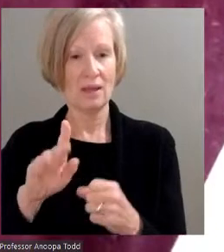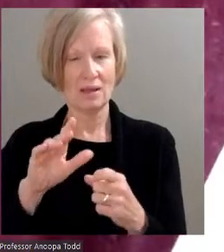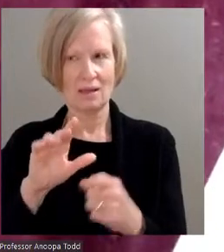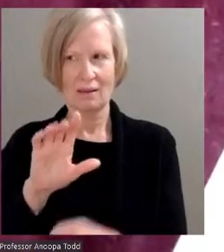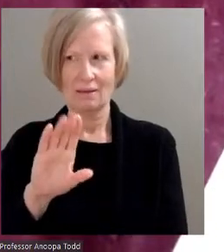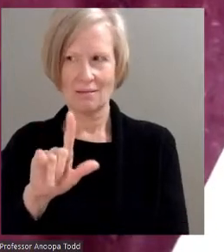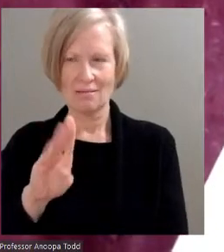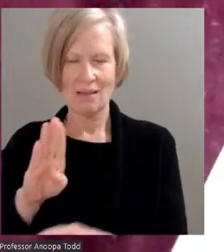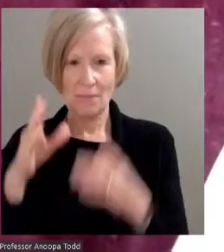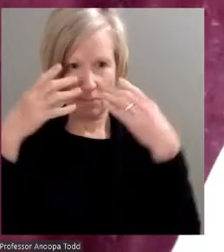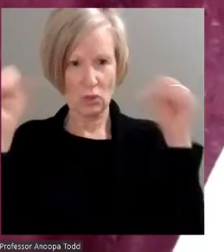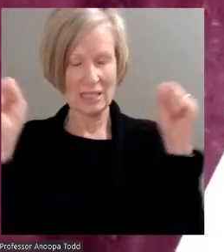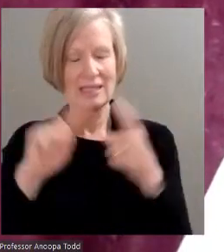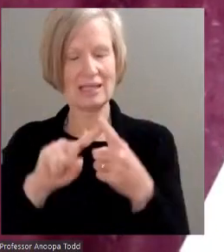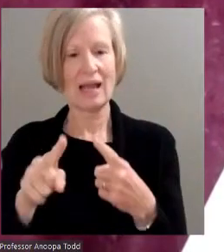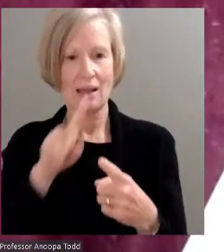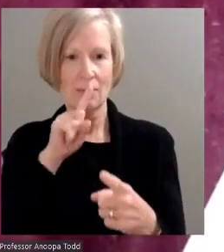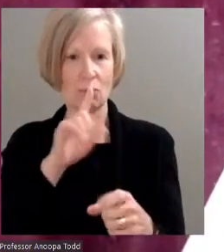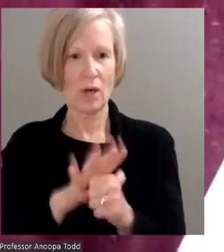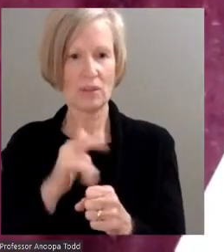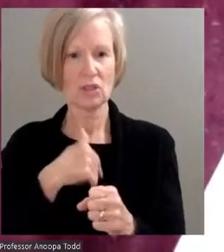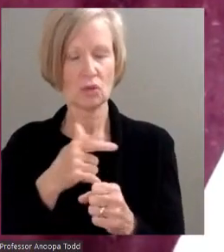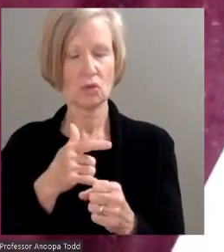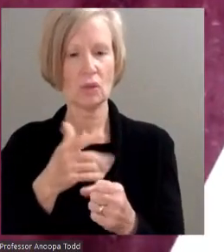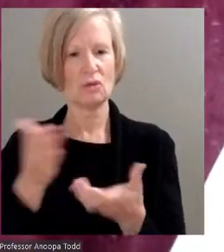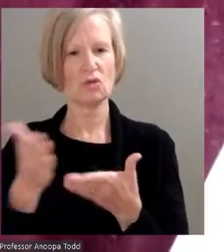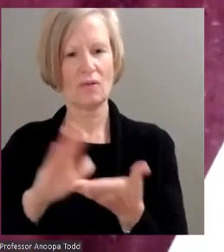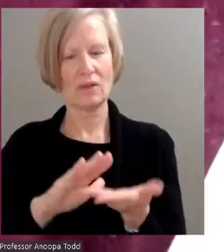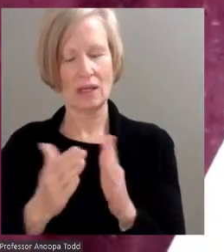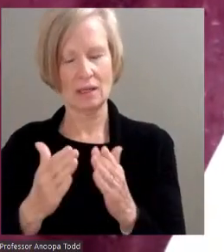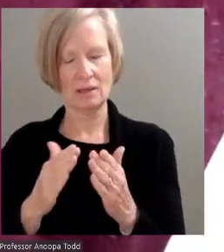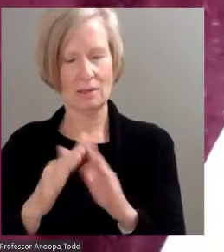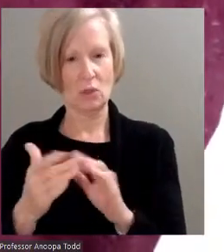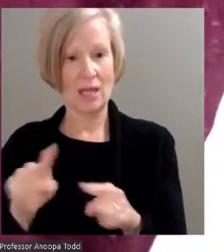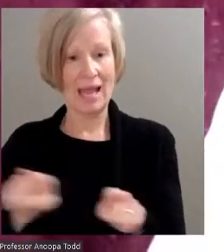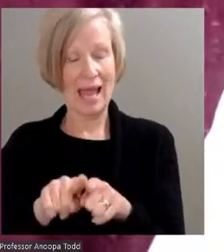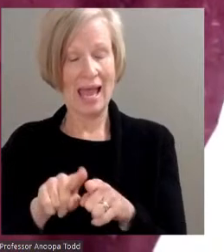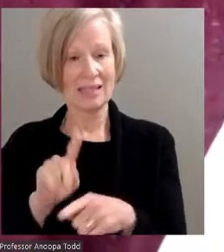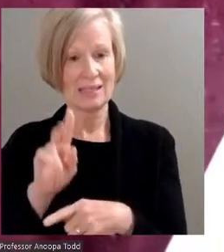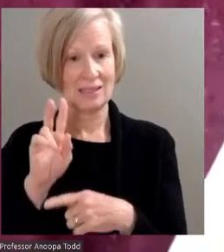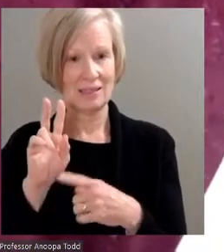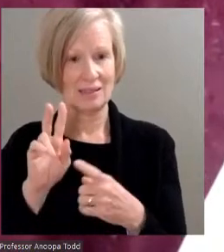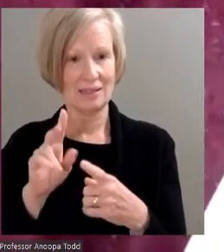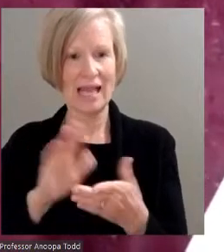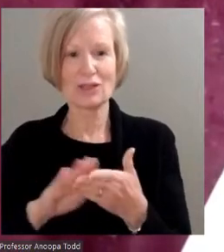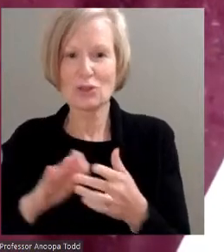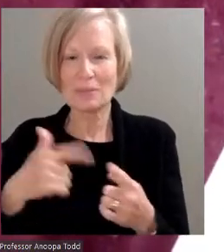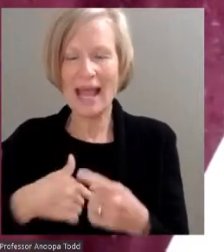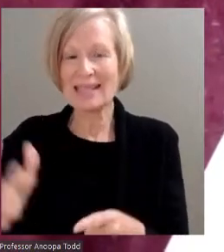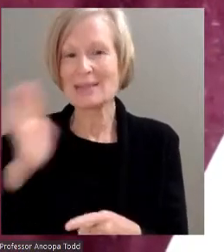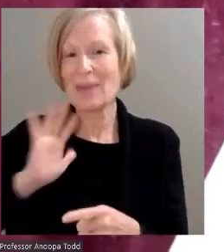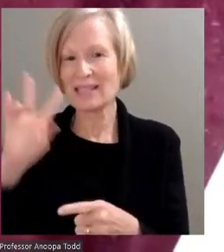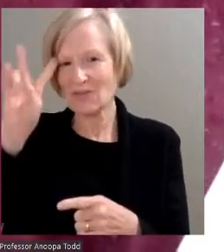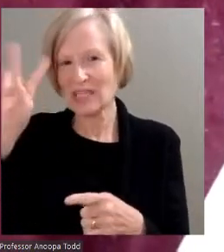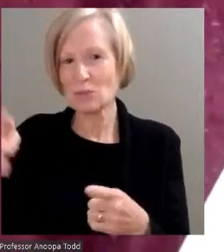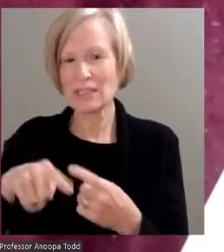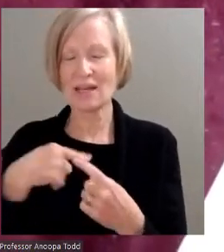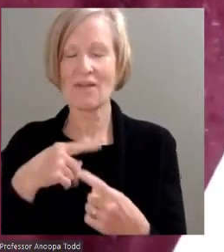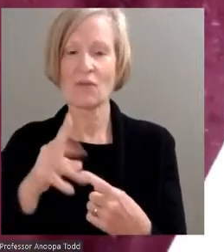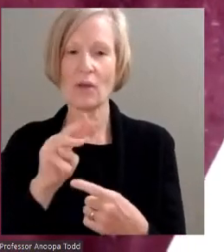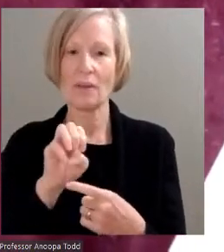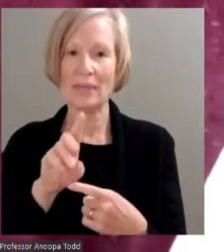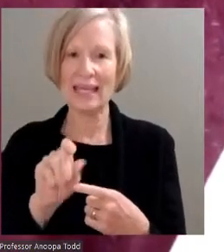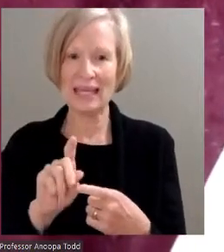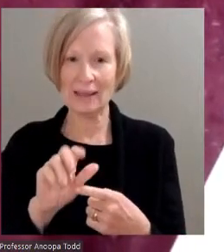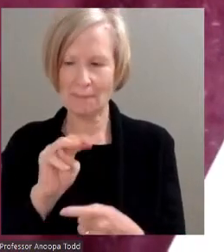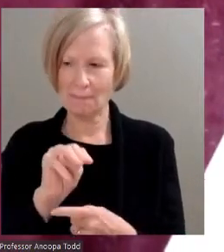for our students and community. As the Vice, excuse me, as the past Vice President of the India Club, I